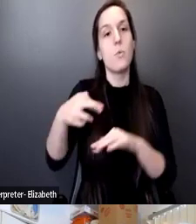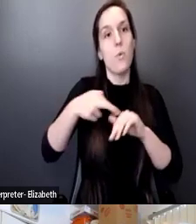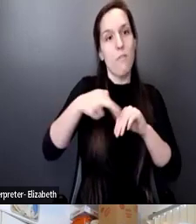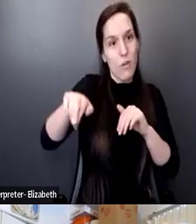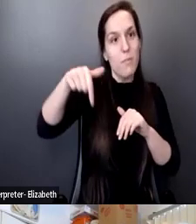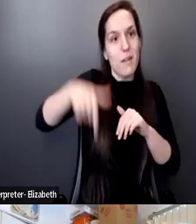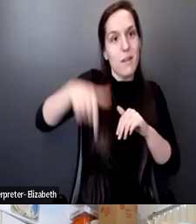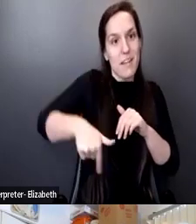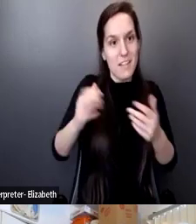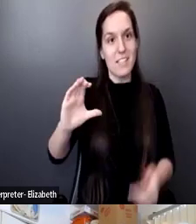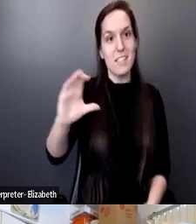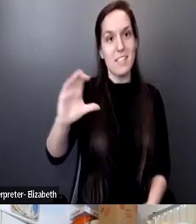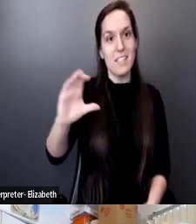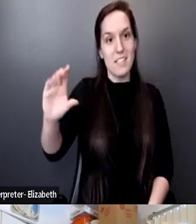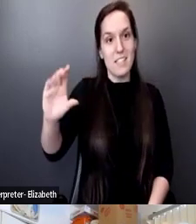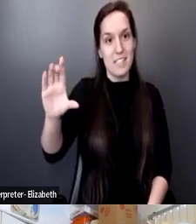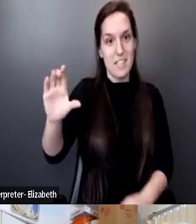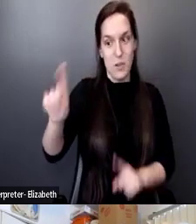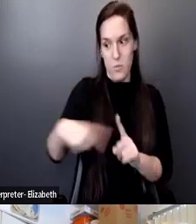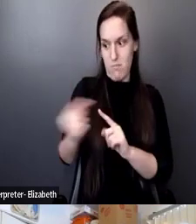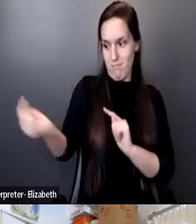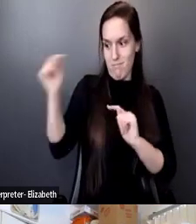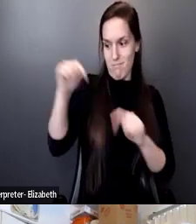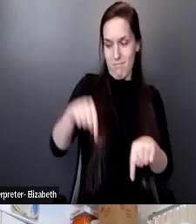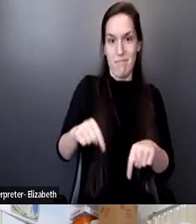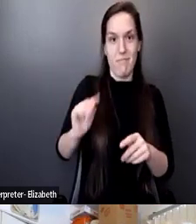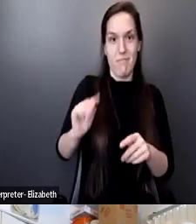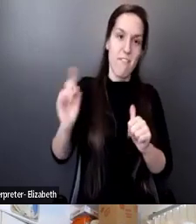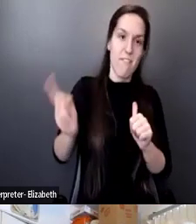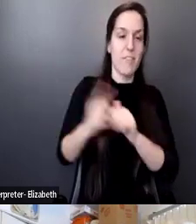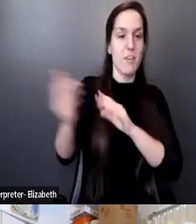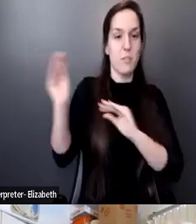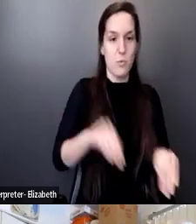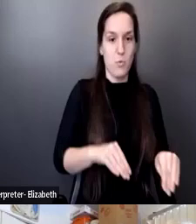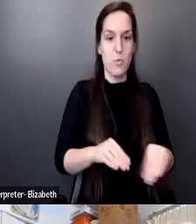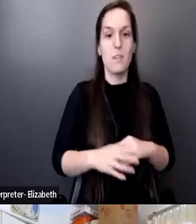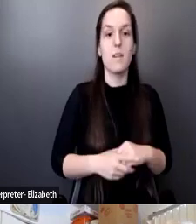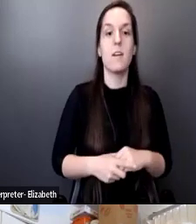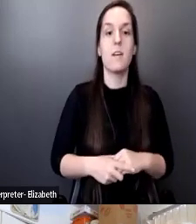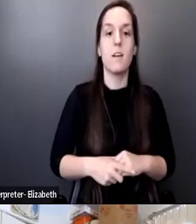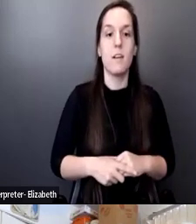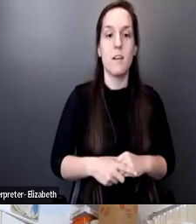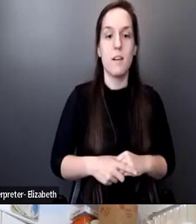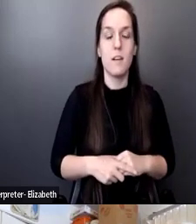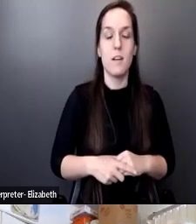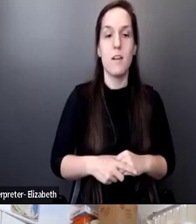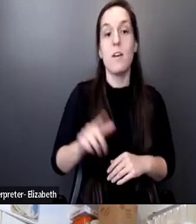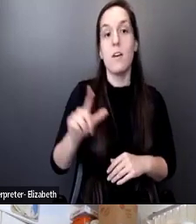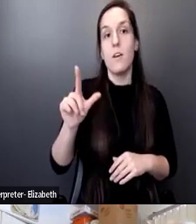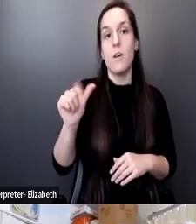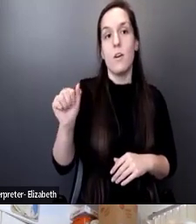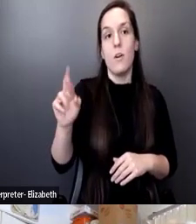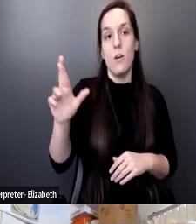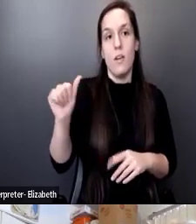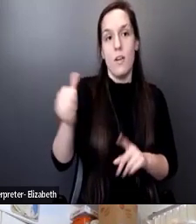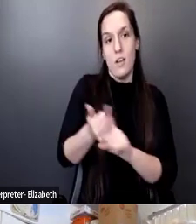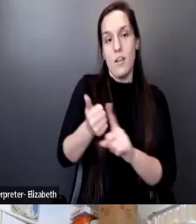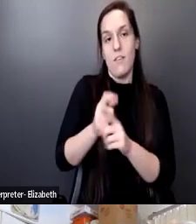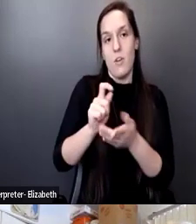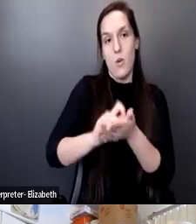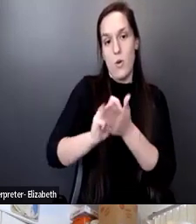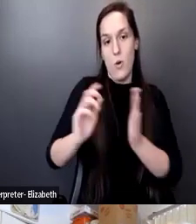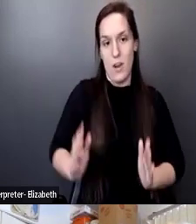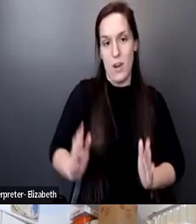CCDC when I first moved here. Laura was a writer and she used her writing for